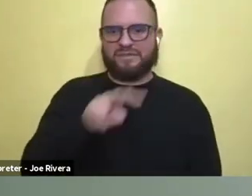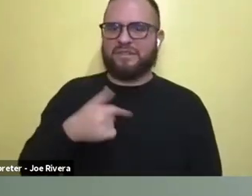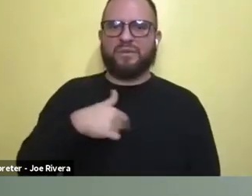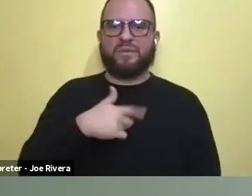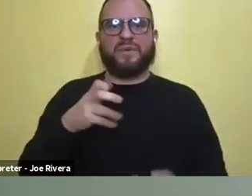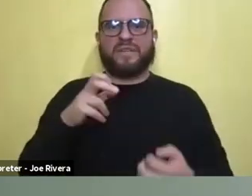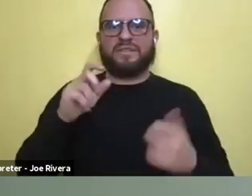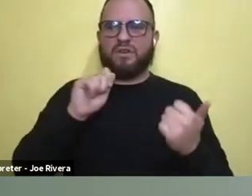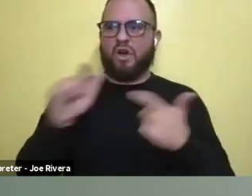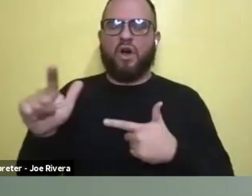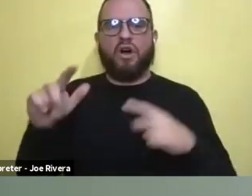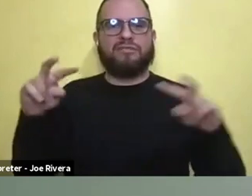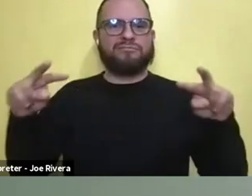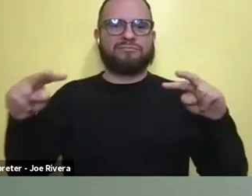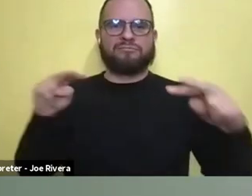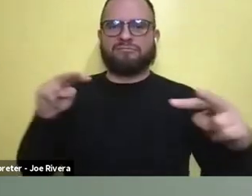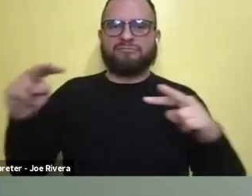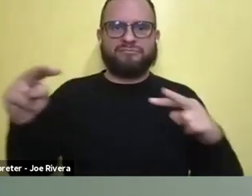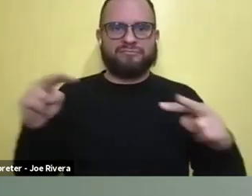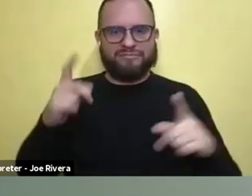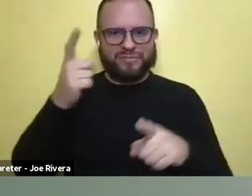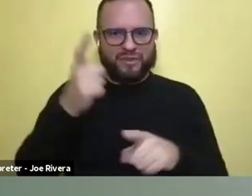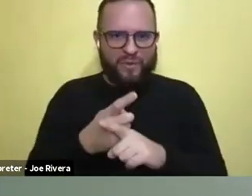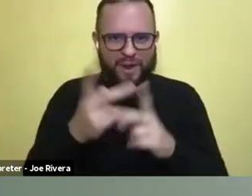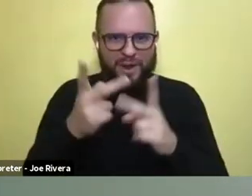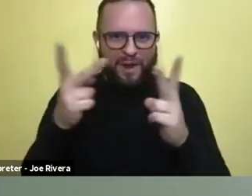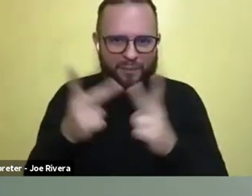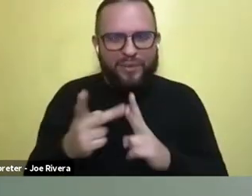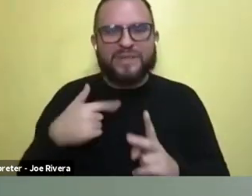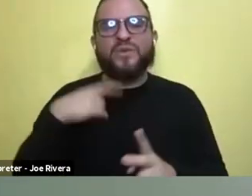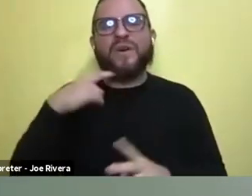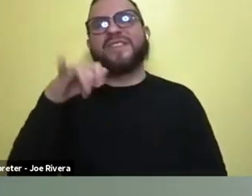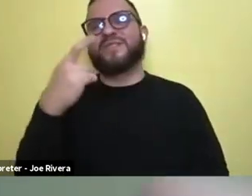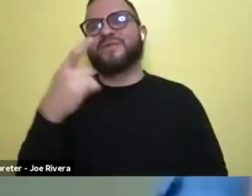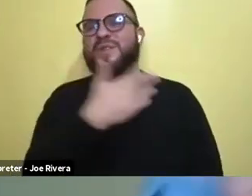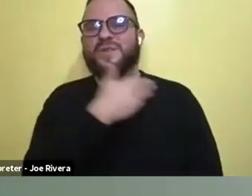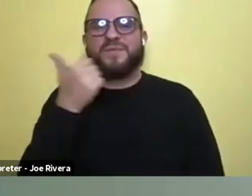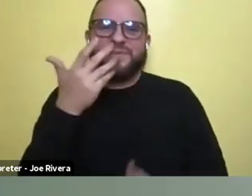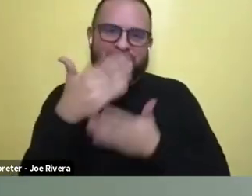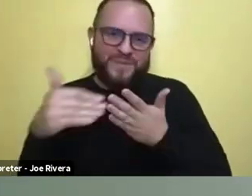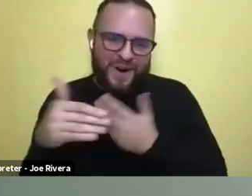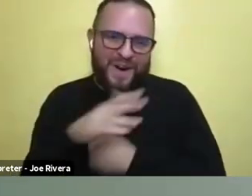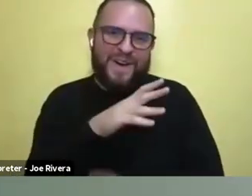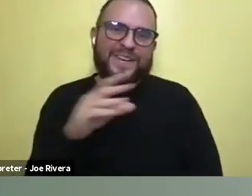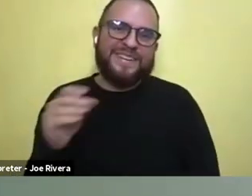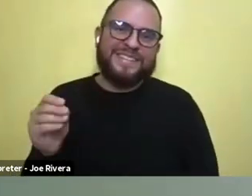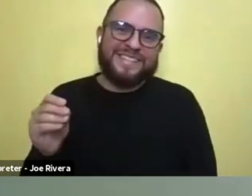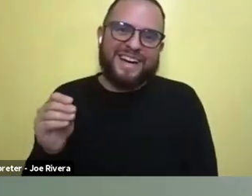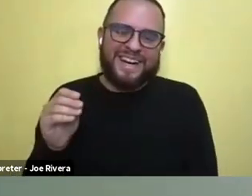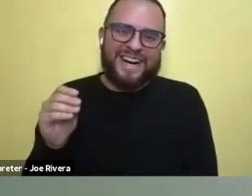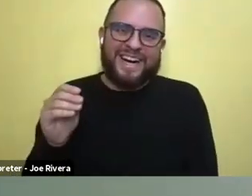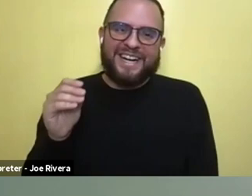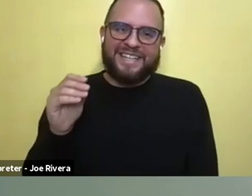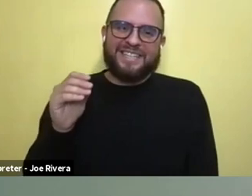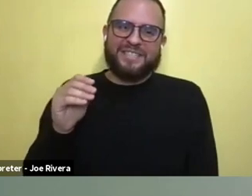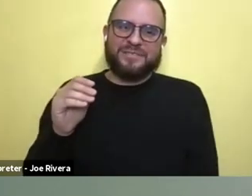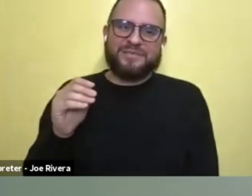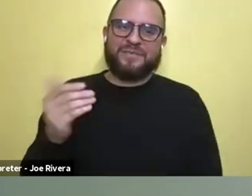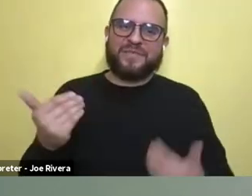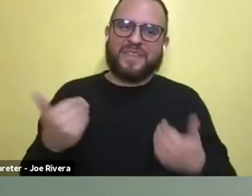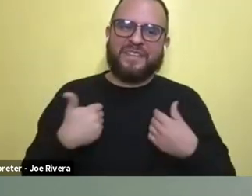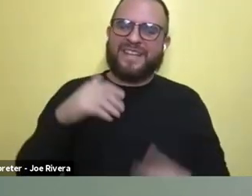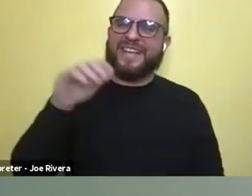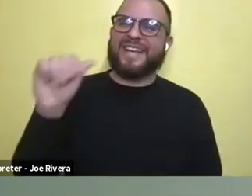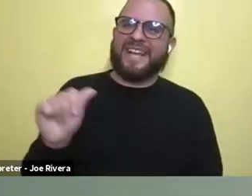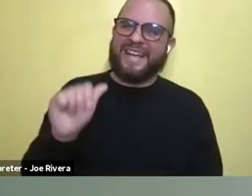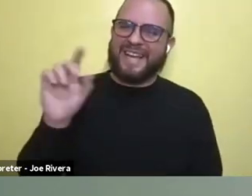like that was one of the best parts and also like, um, um, having like, um, uh, AD or